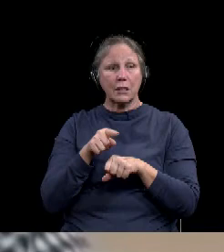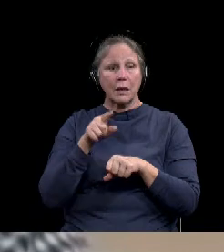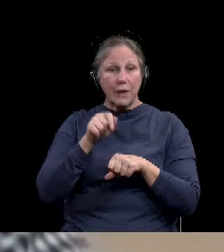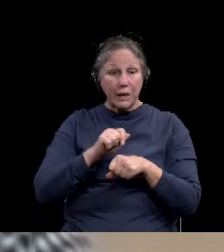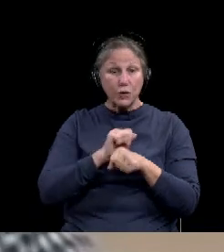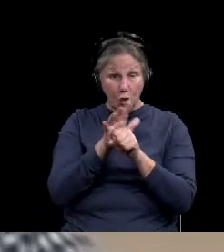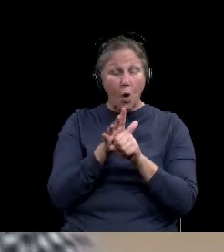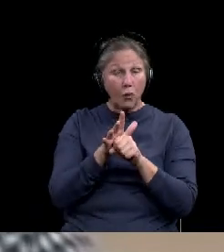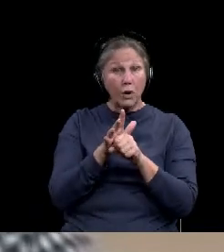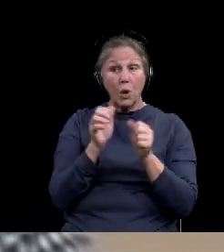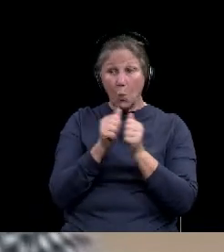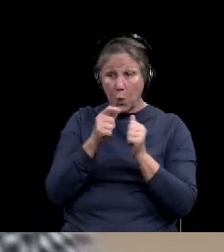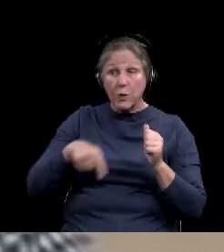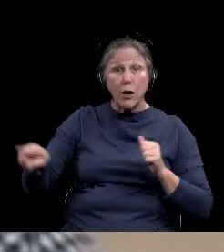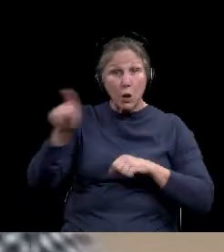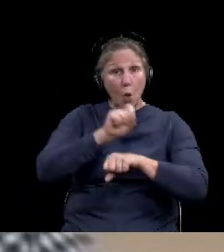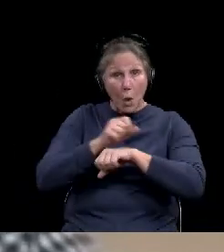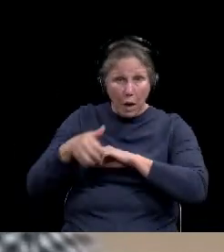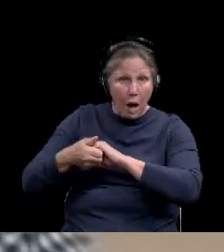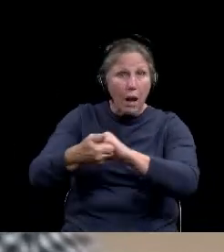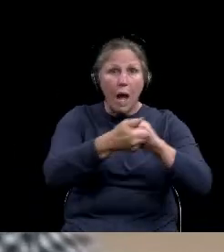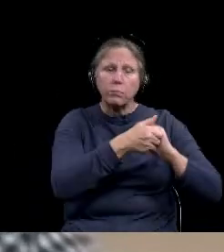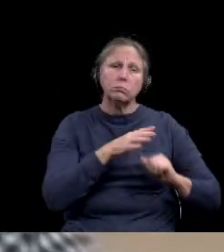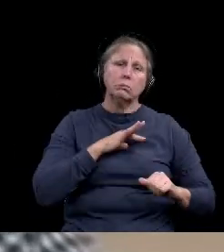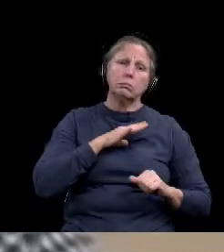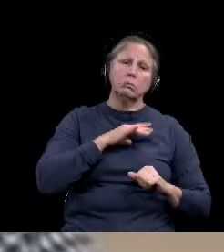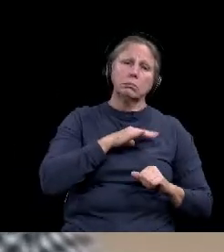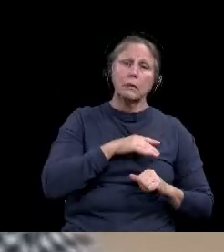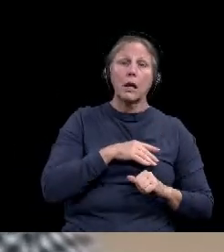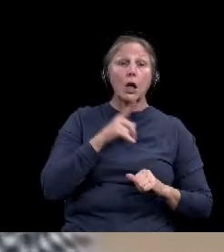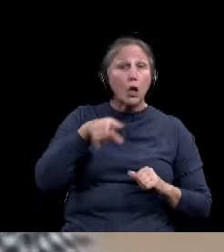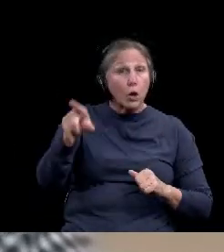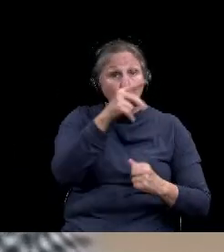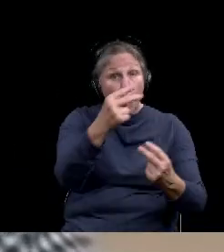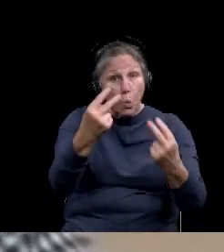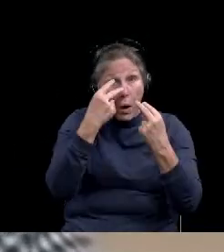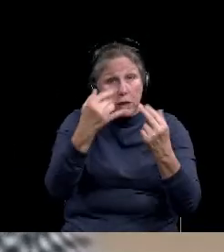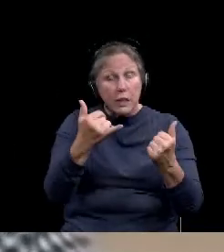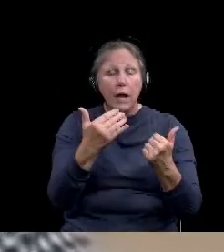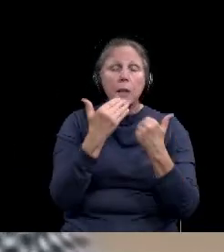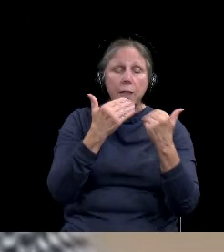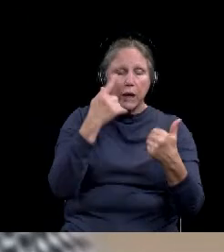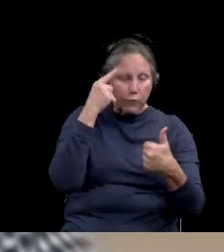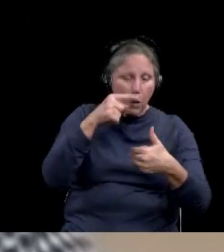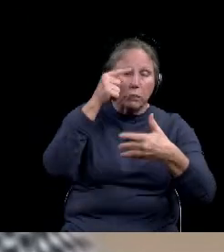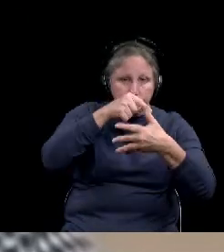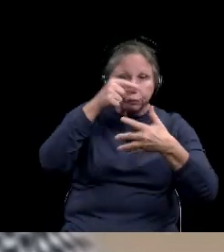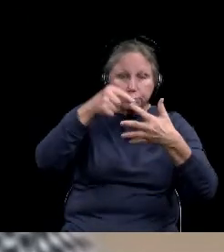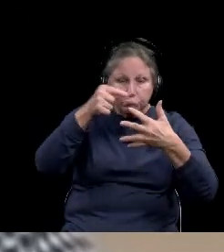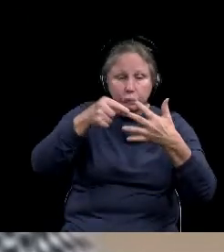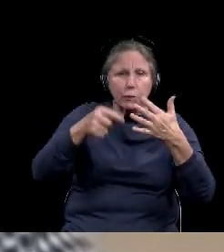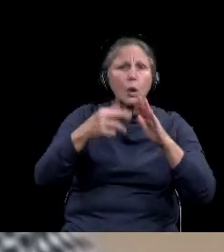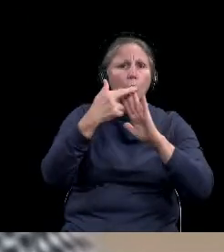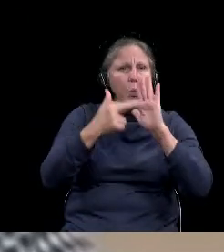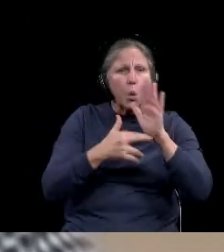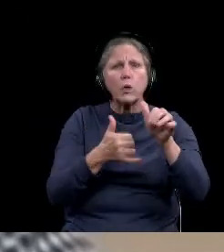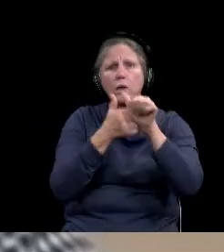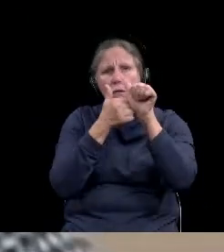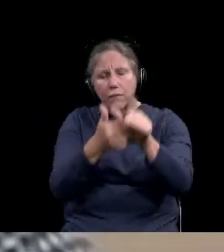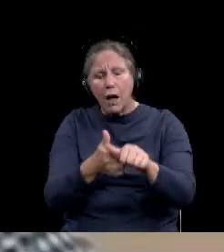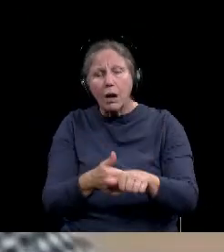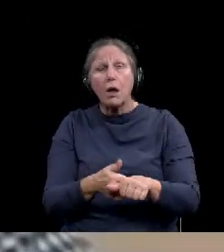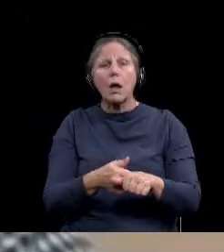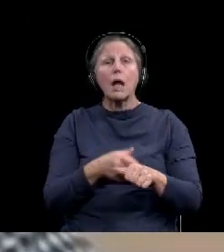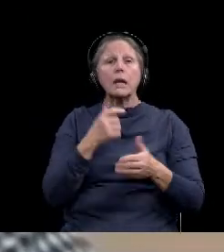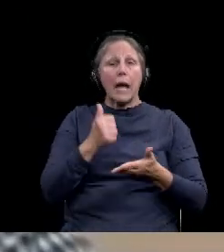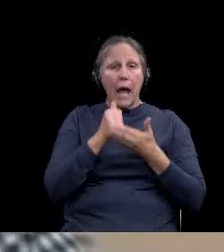community. Um, so I just want to thank all of you that are watching for doing all these things and following the rules and trying to decrease this